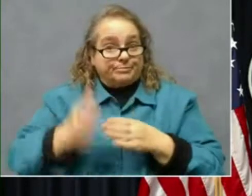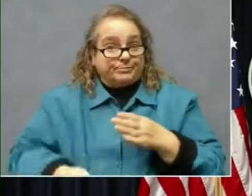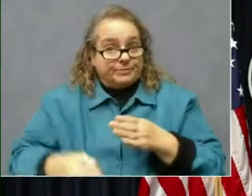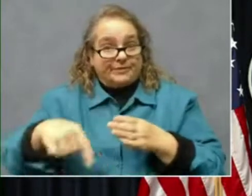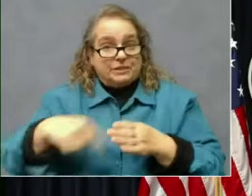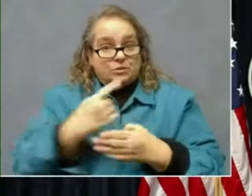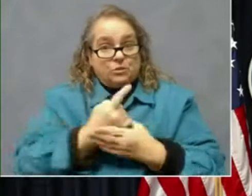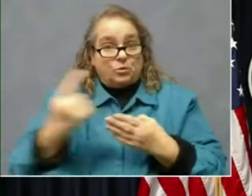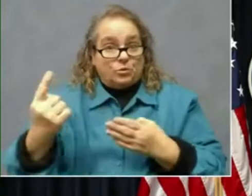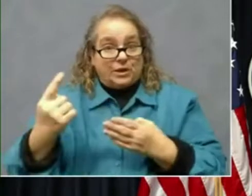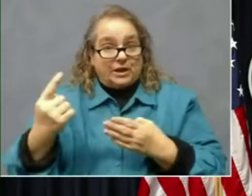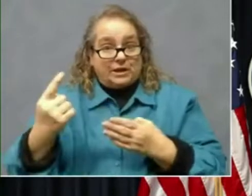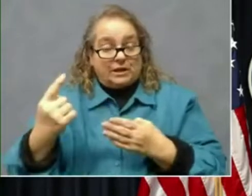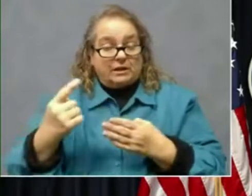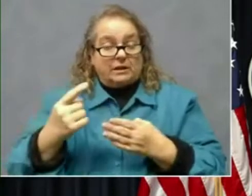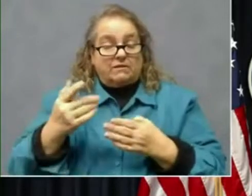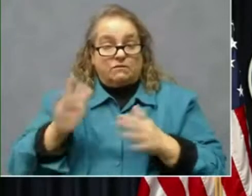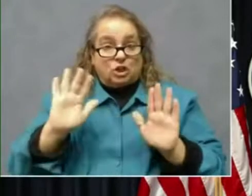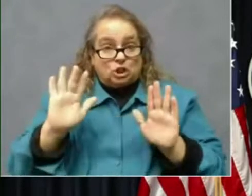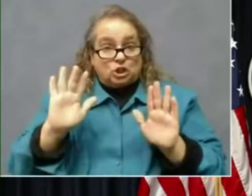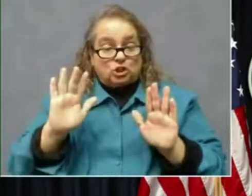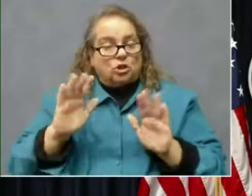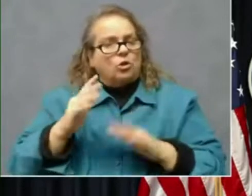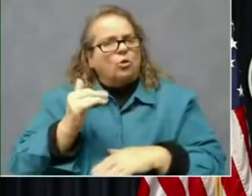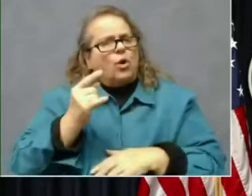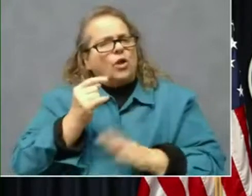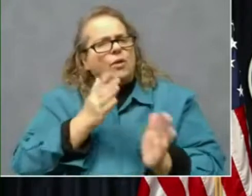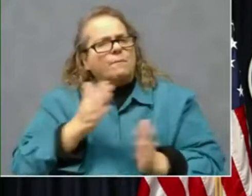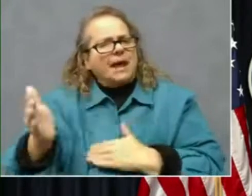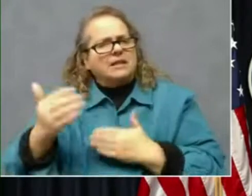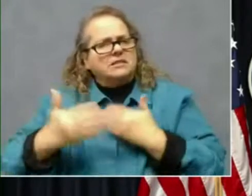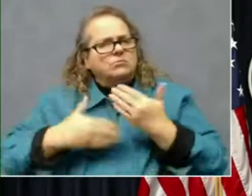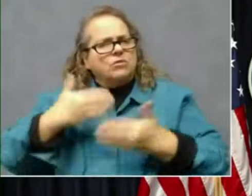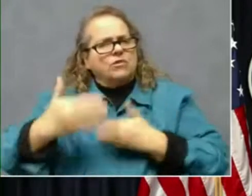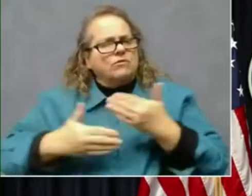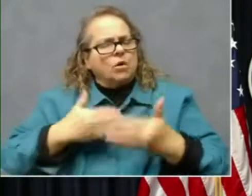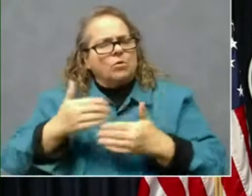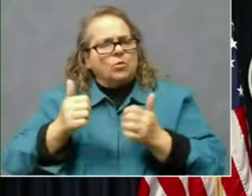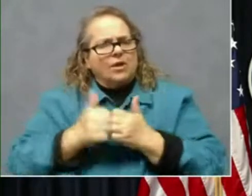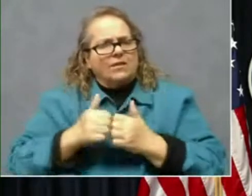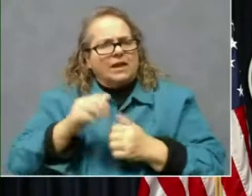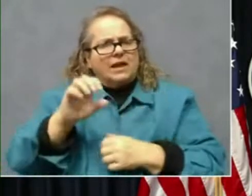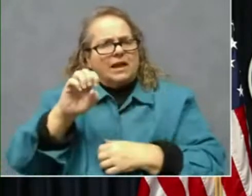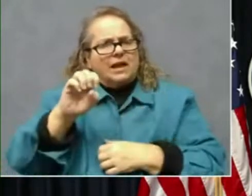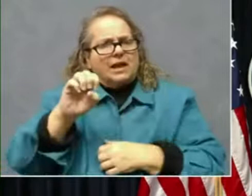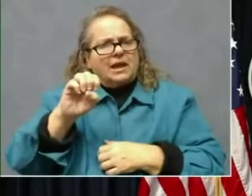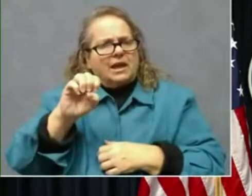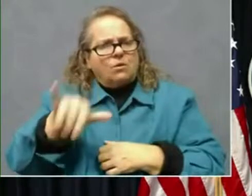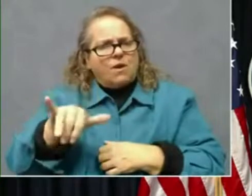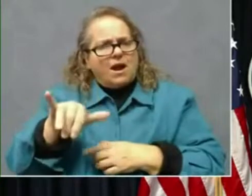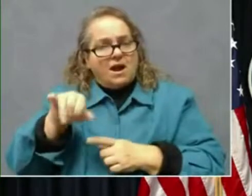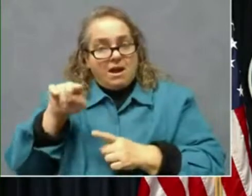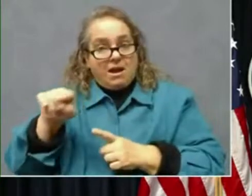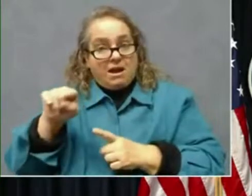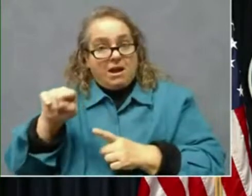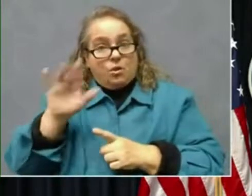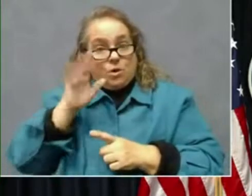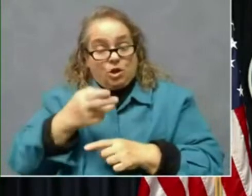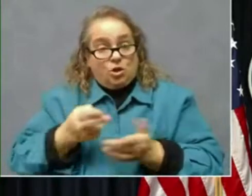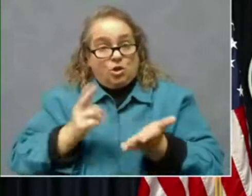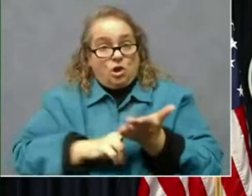wrong. And what are the plans moving forward with EY? Are you looking to extend the contract?